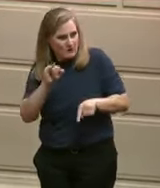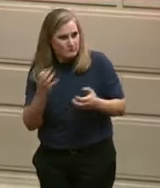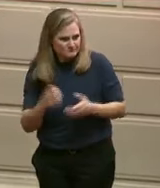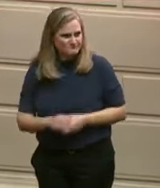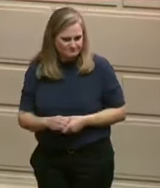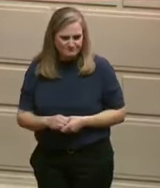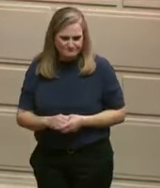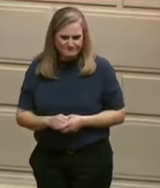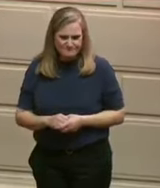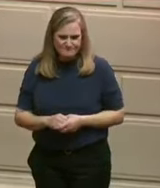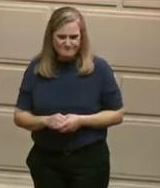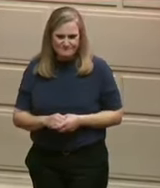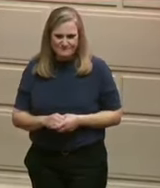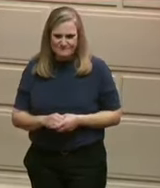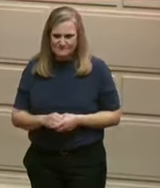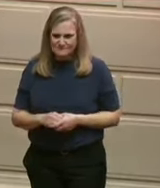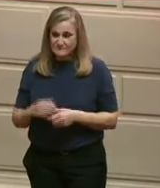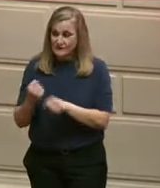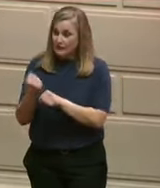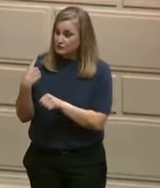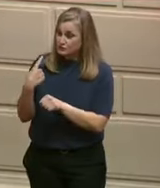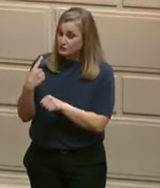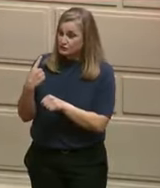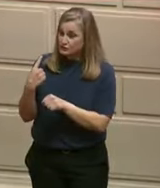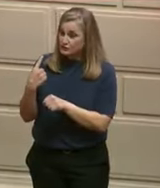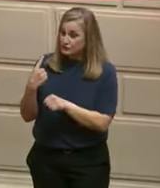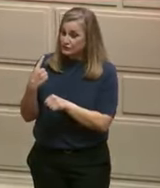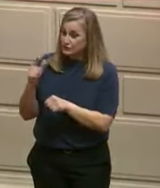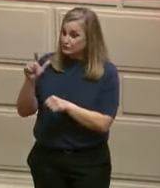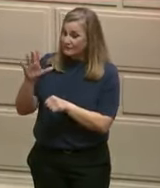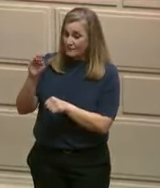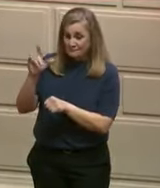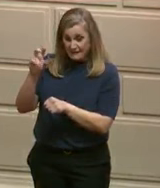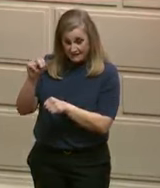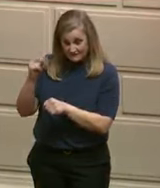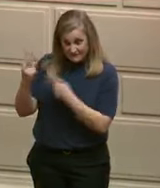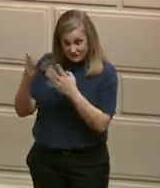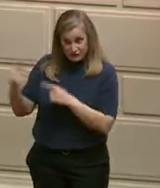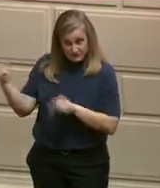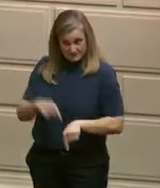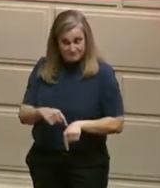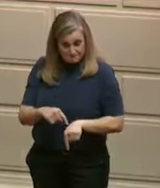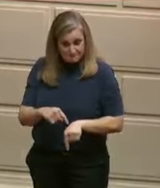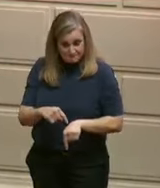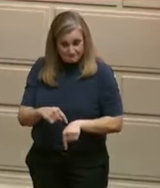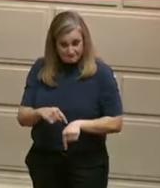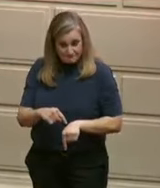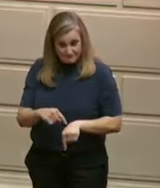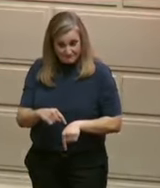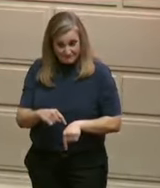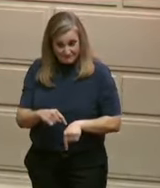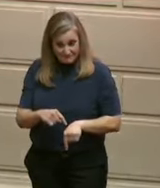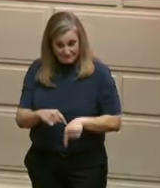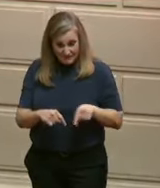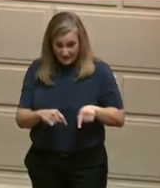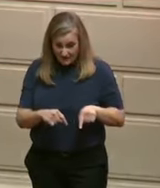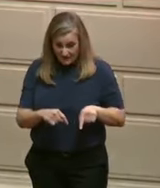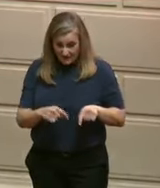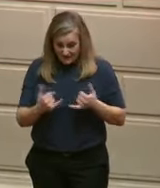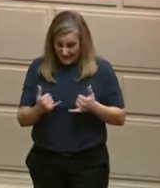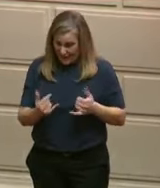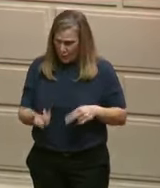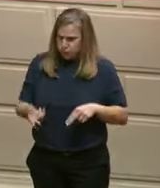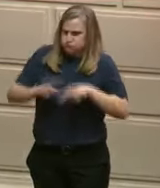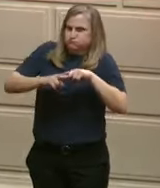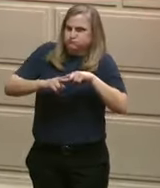million visitors. An increase of more than 5% compared to the prior year. We're proud to have